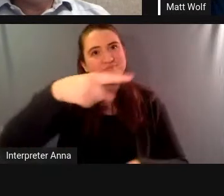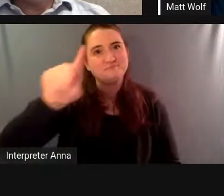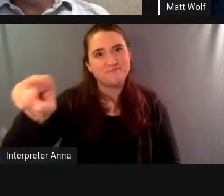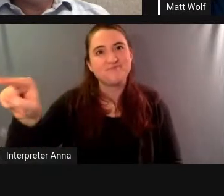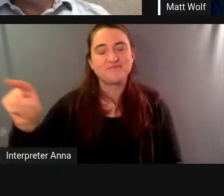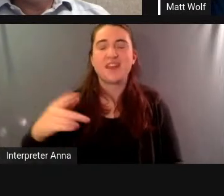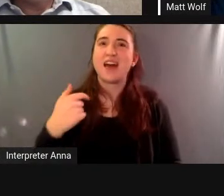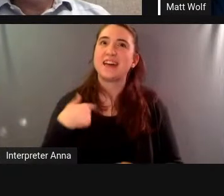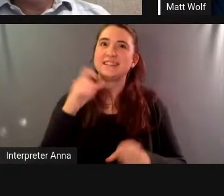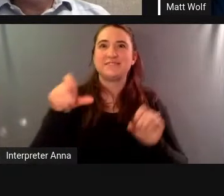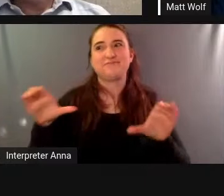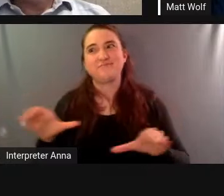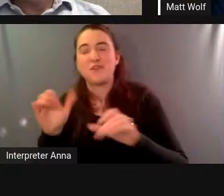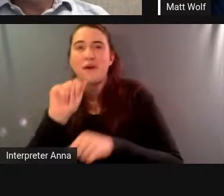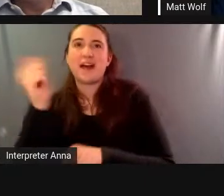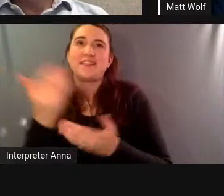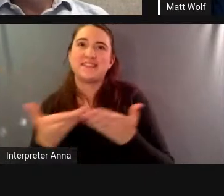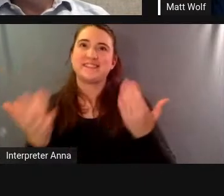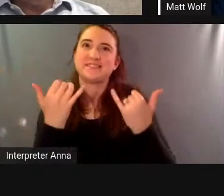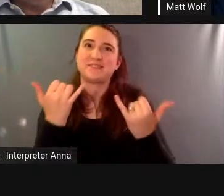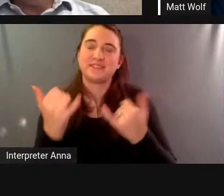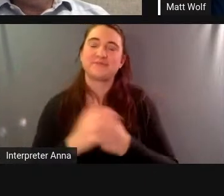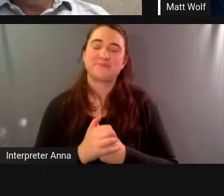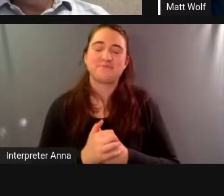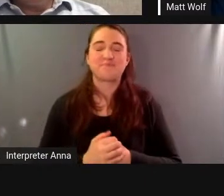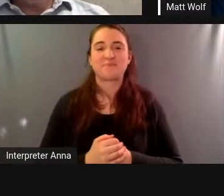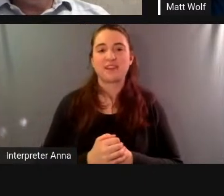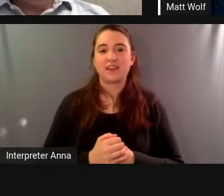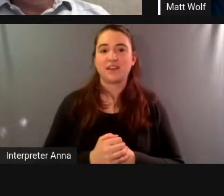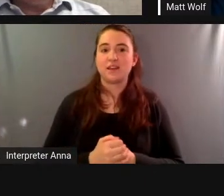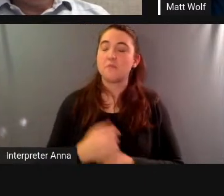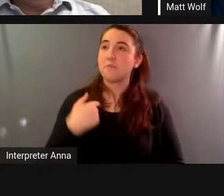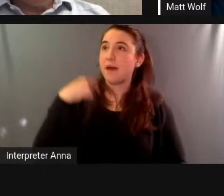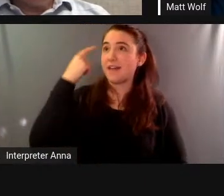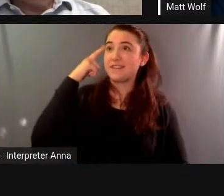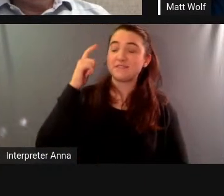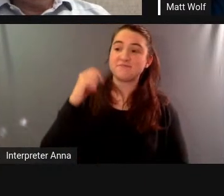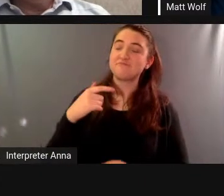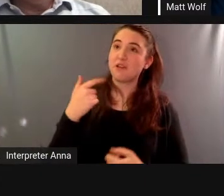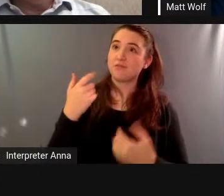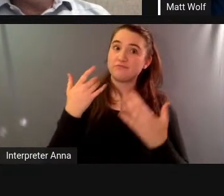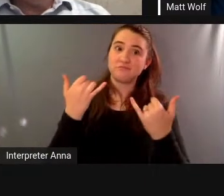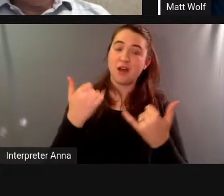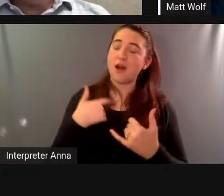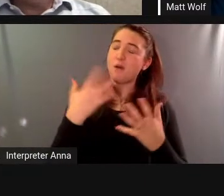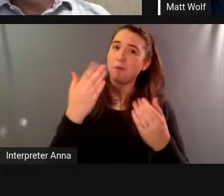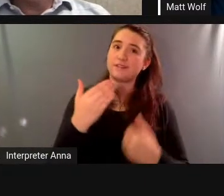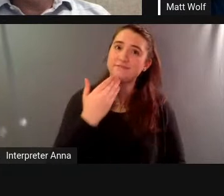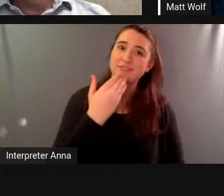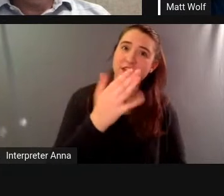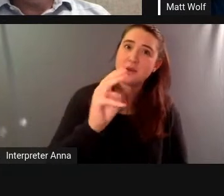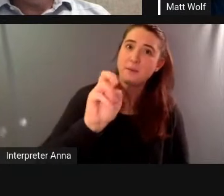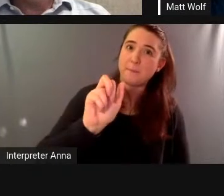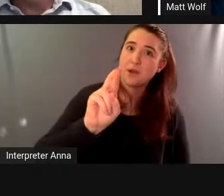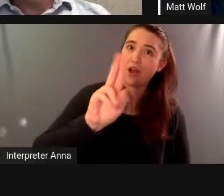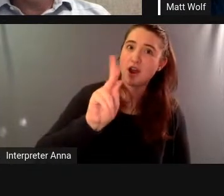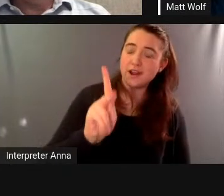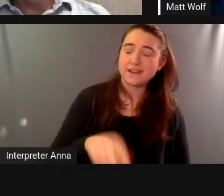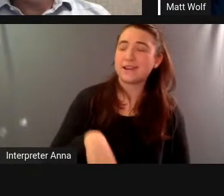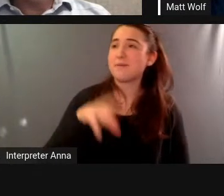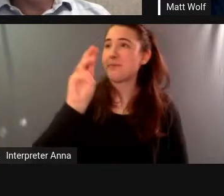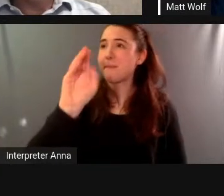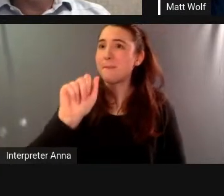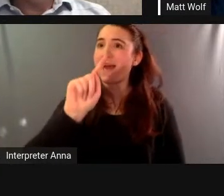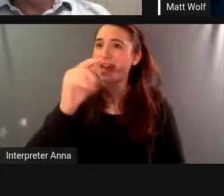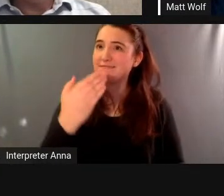do some other things right now well i think on that note i want to thank you mark and matt and stacy for